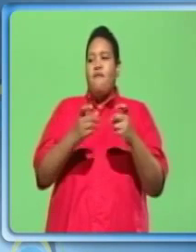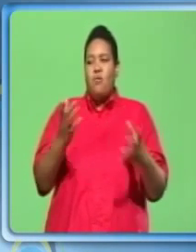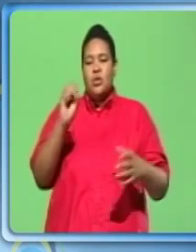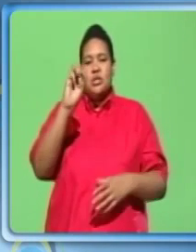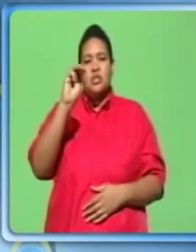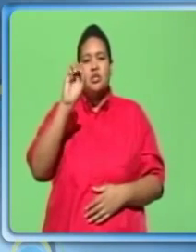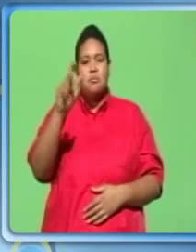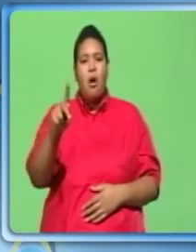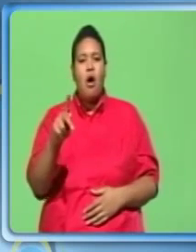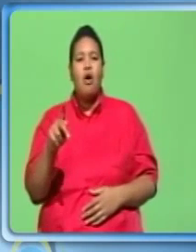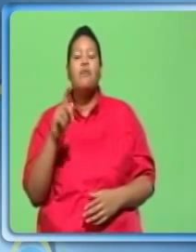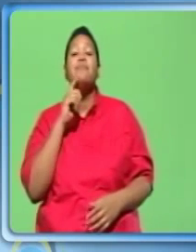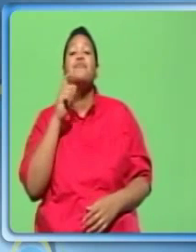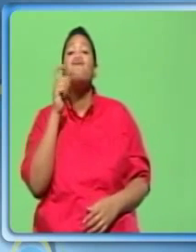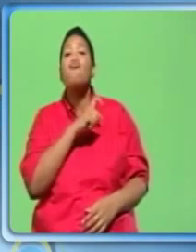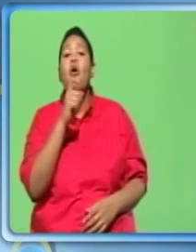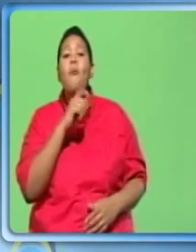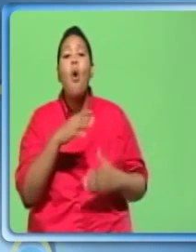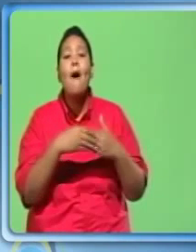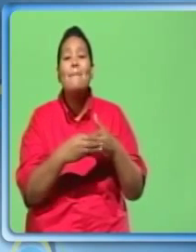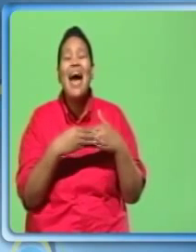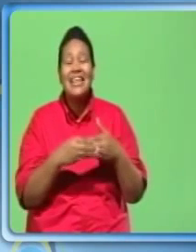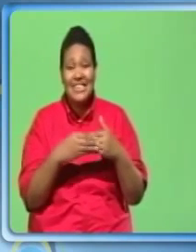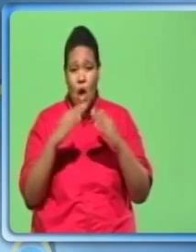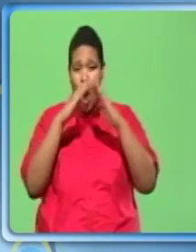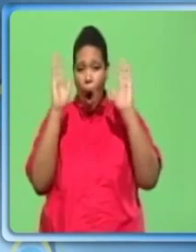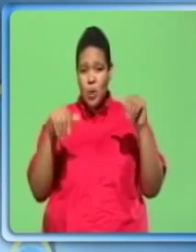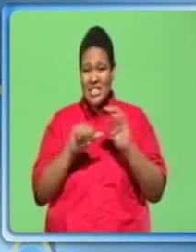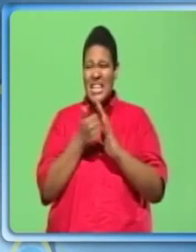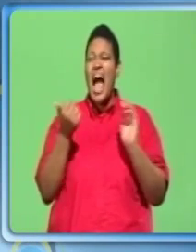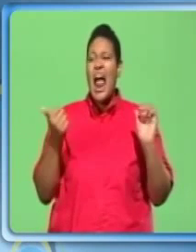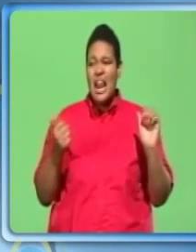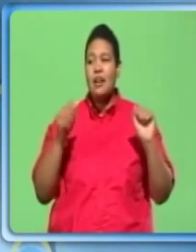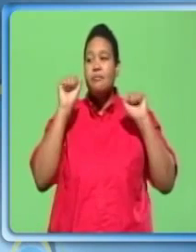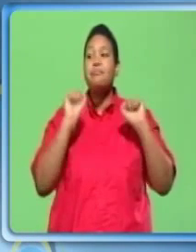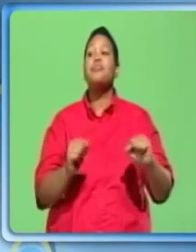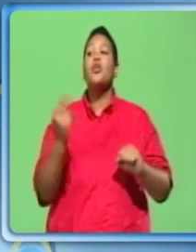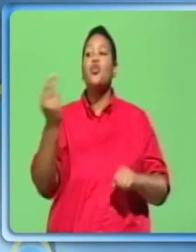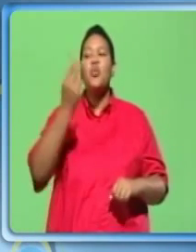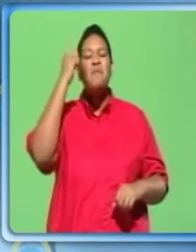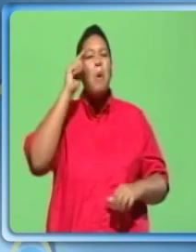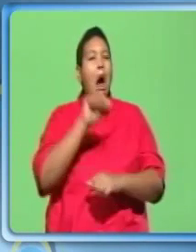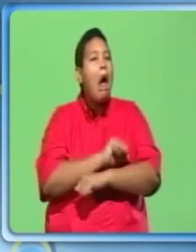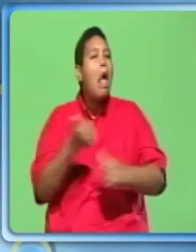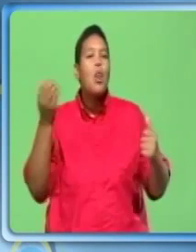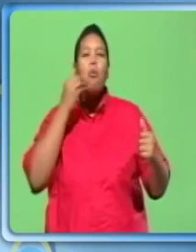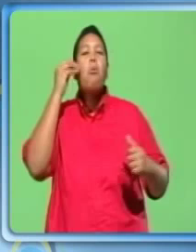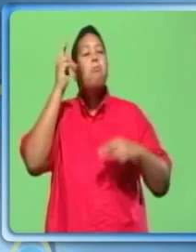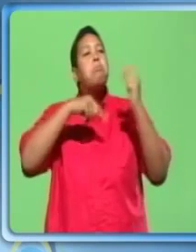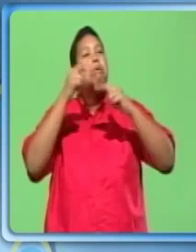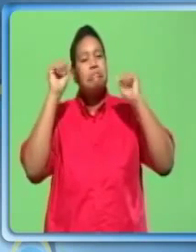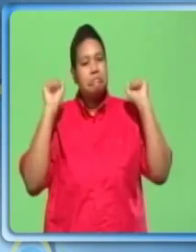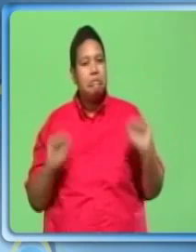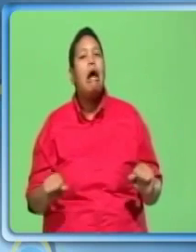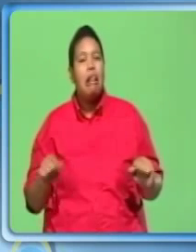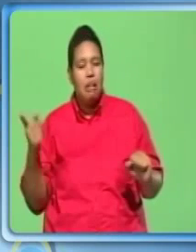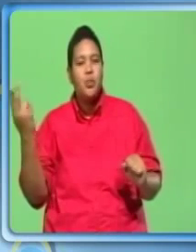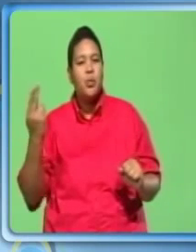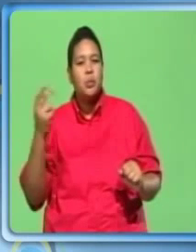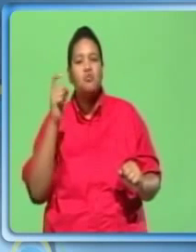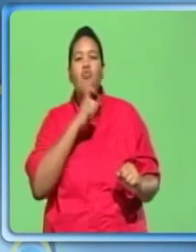Engineered rubber or plastic. House style. Can be used for virtually any style of home.